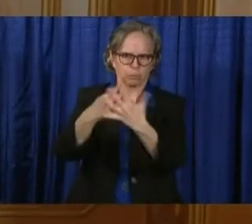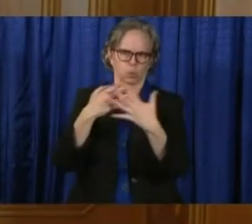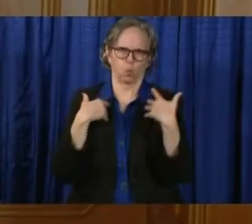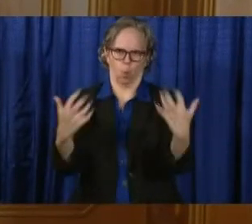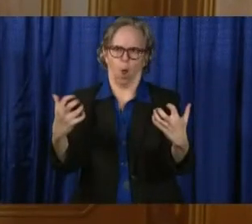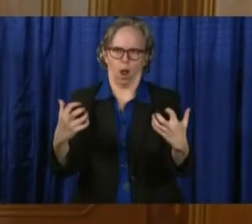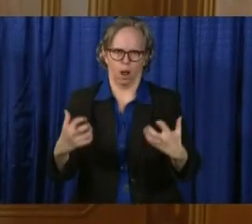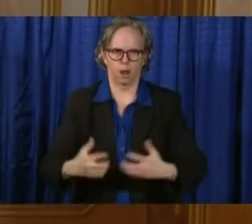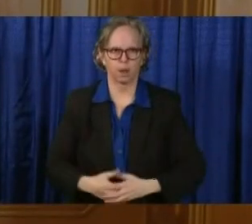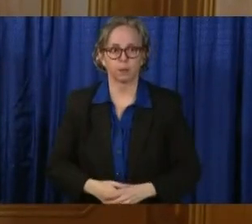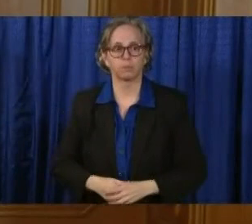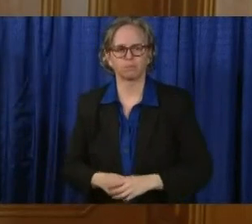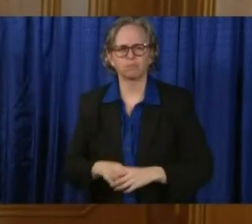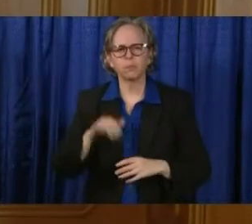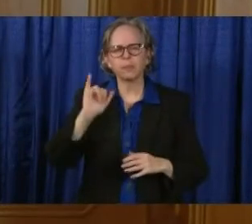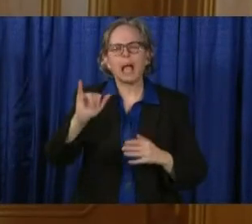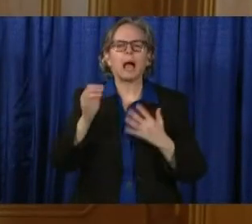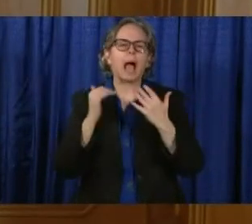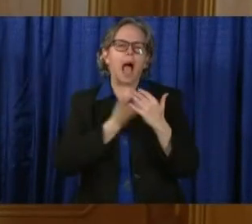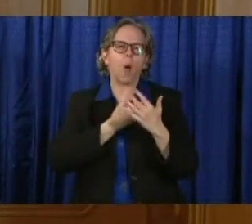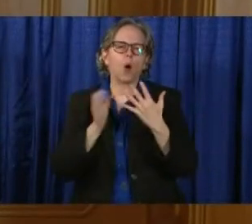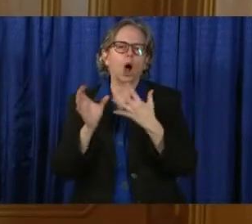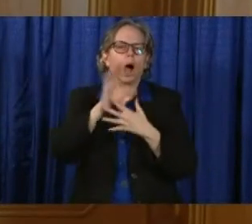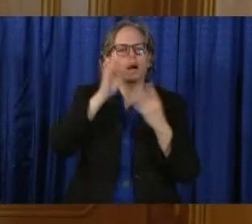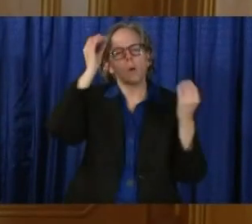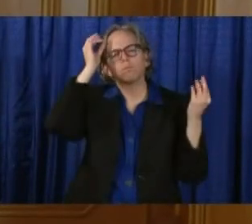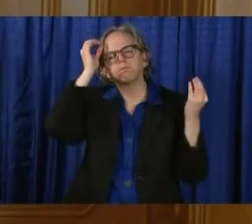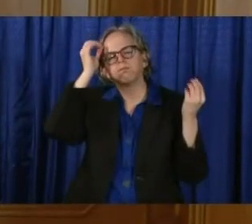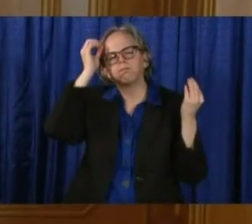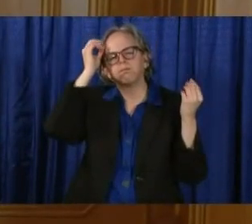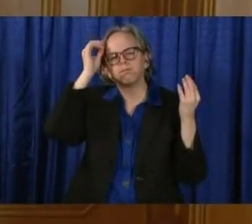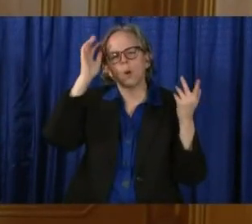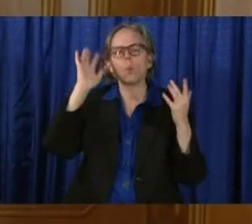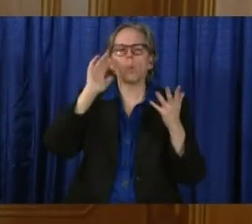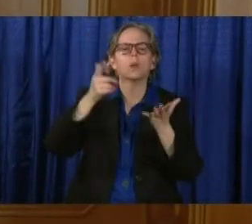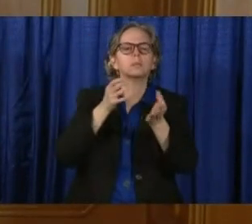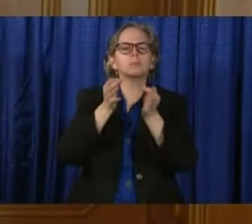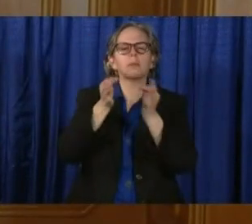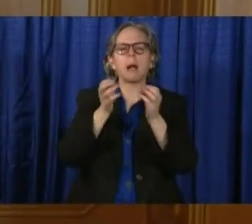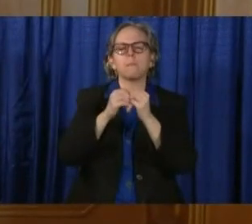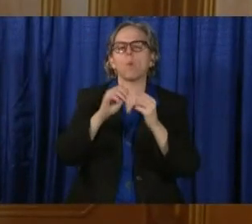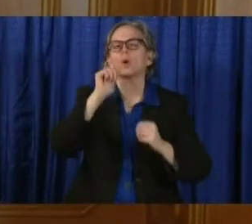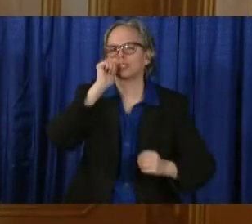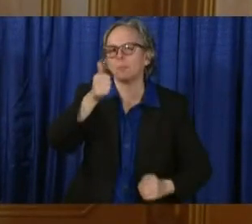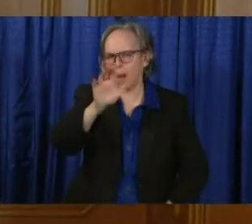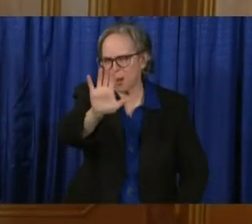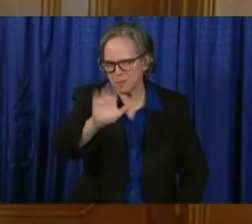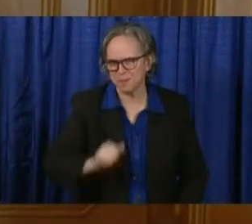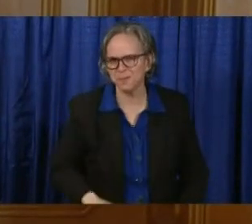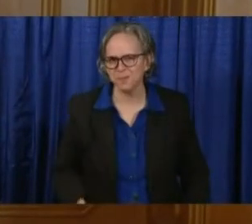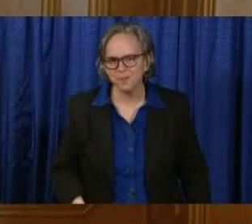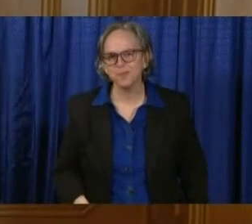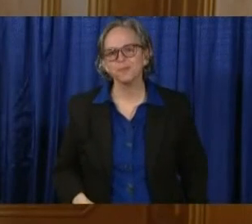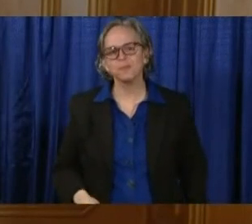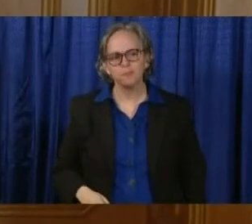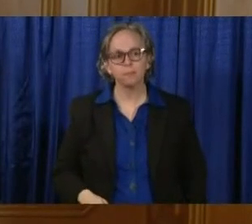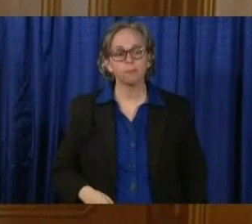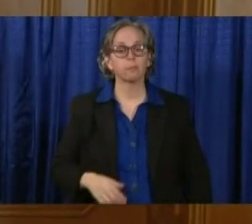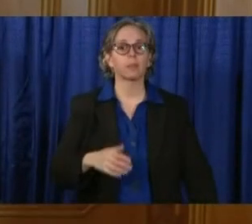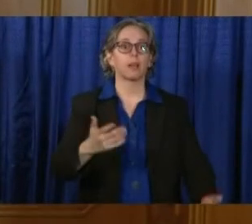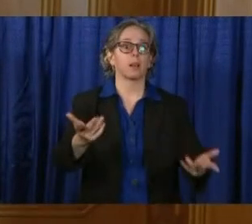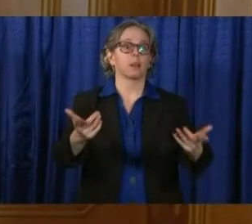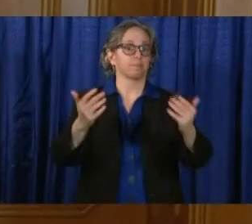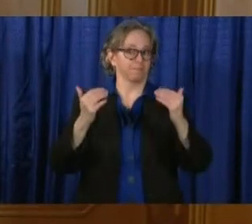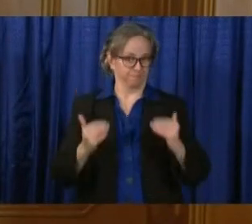have, as I said, more to talk about tomorrow in regard to that. Let me talk about something that